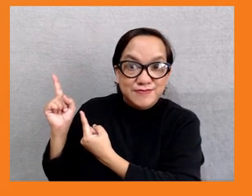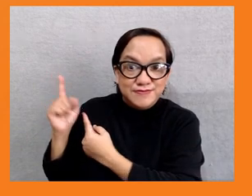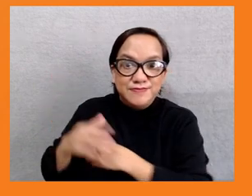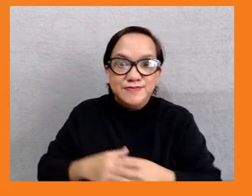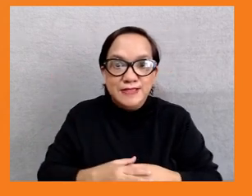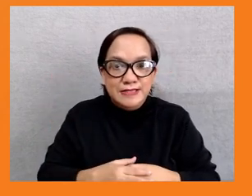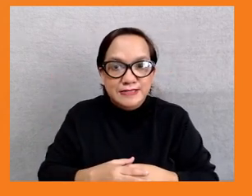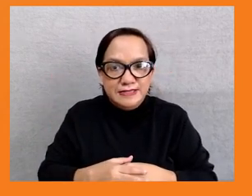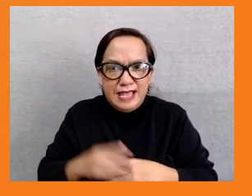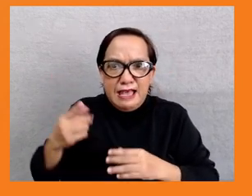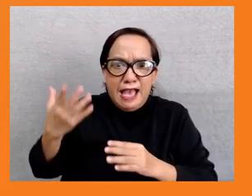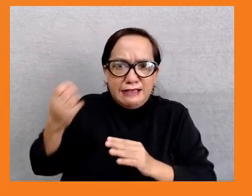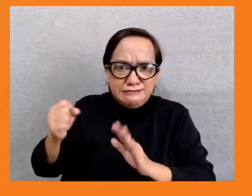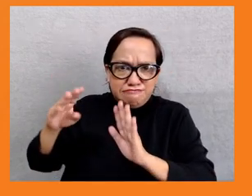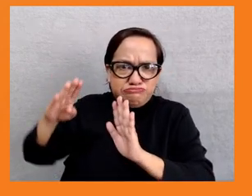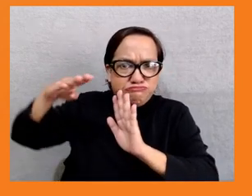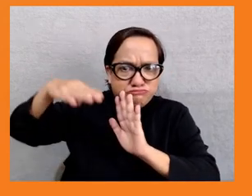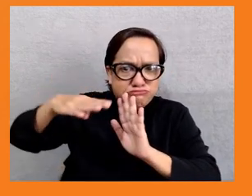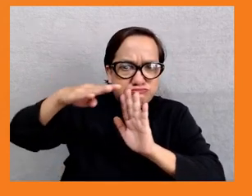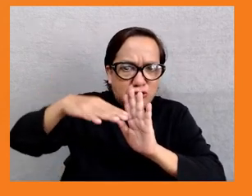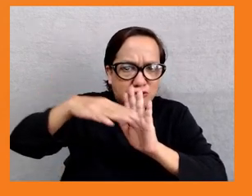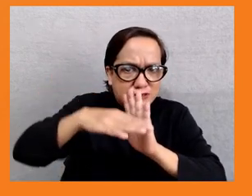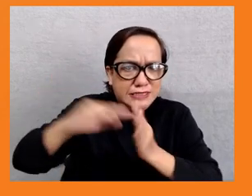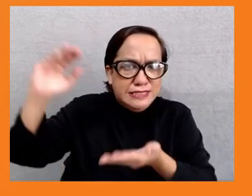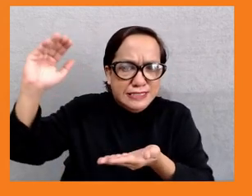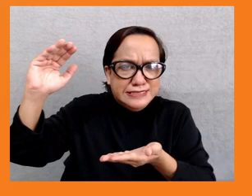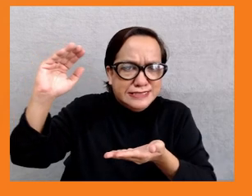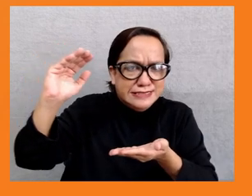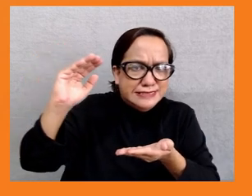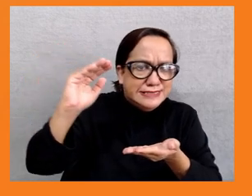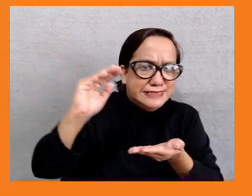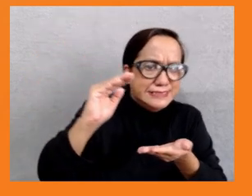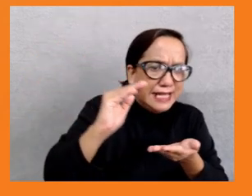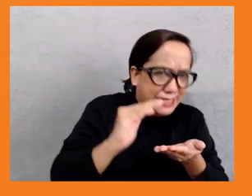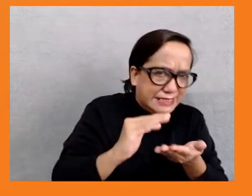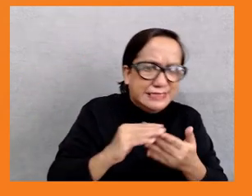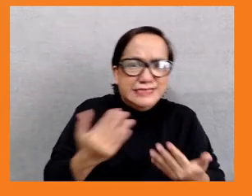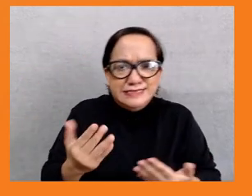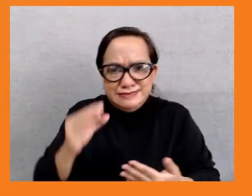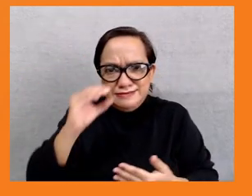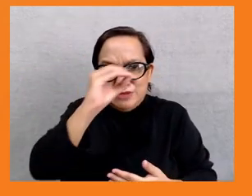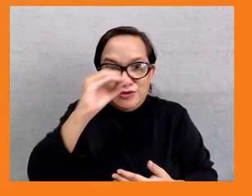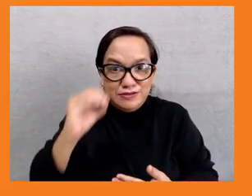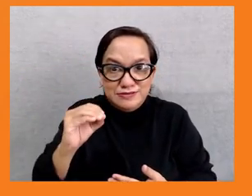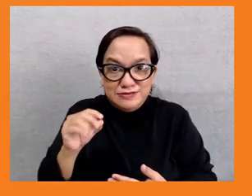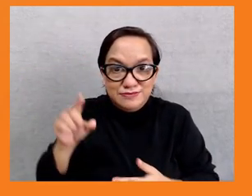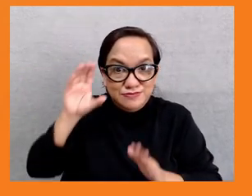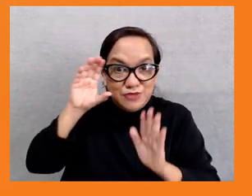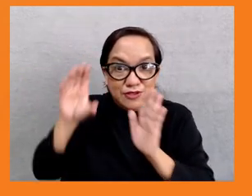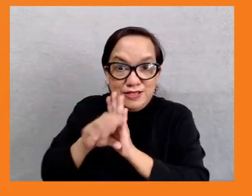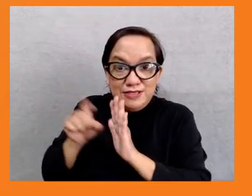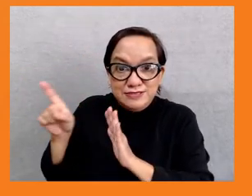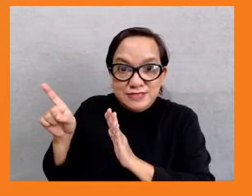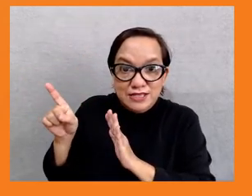to something like 9%. And then in the right hand figure, it starts from 2015 to And you can see that the reduction